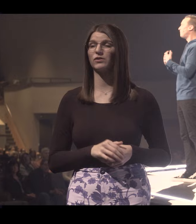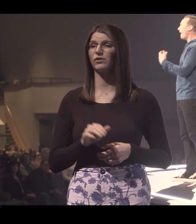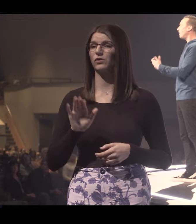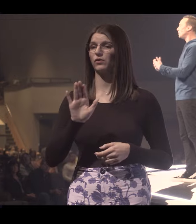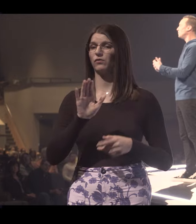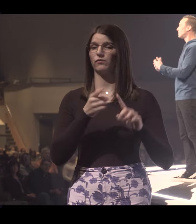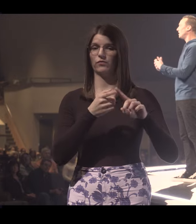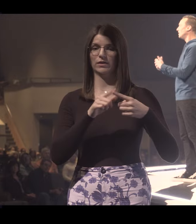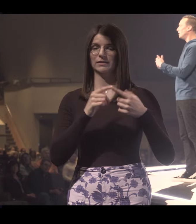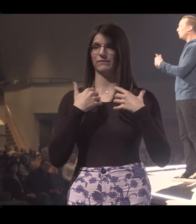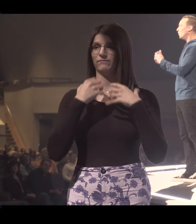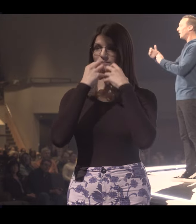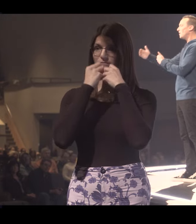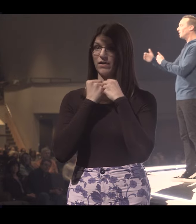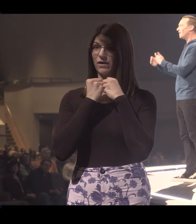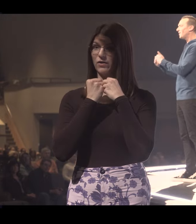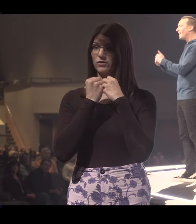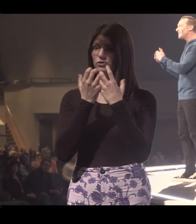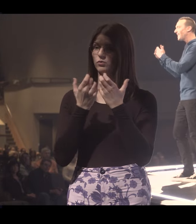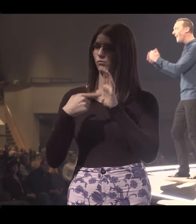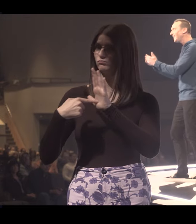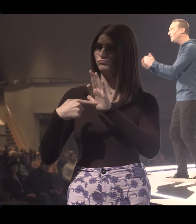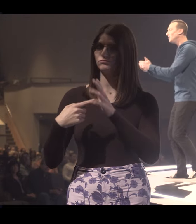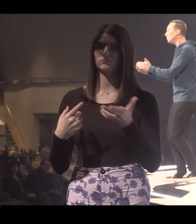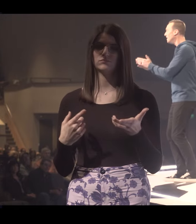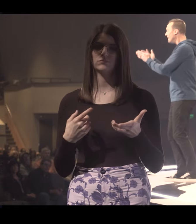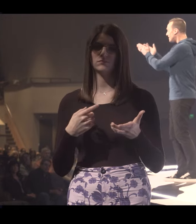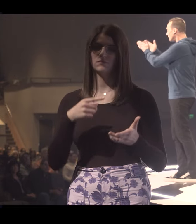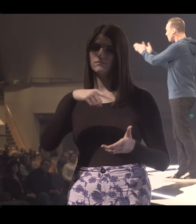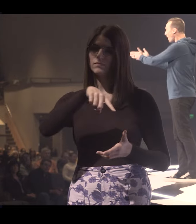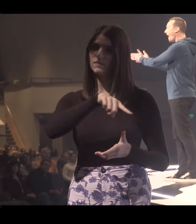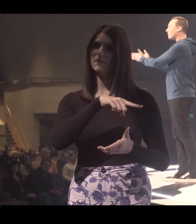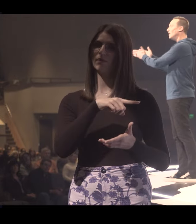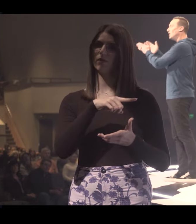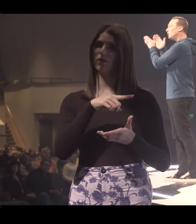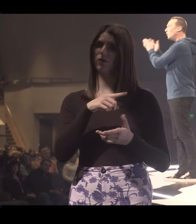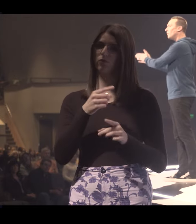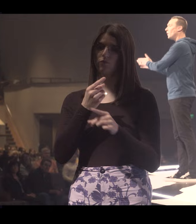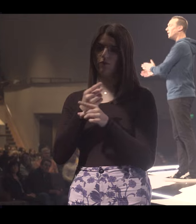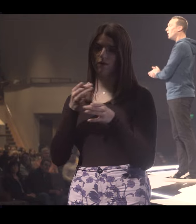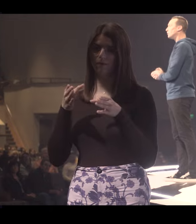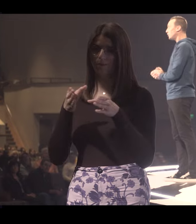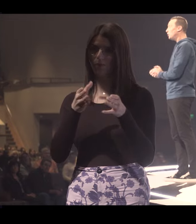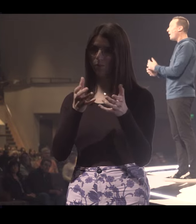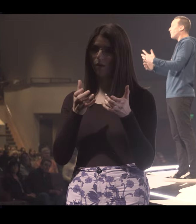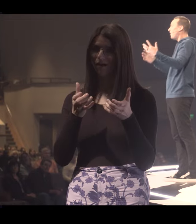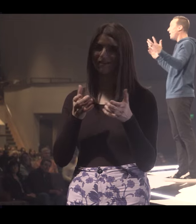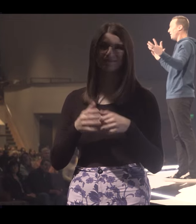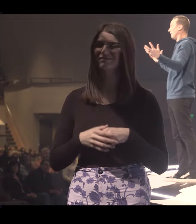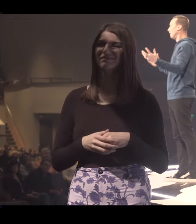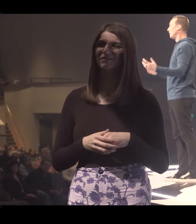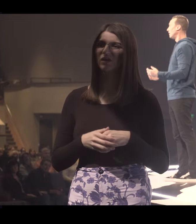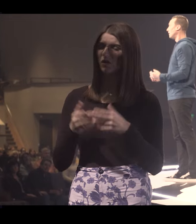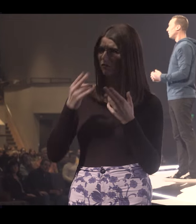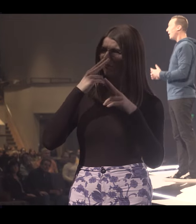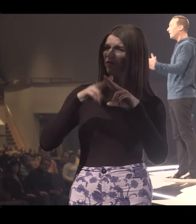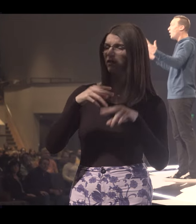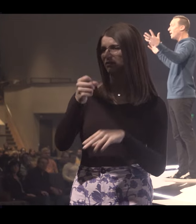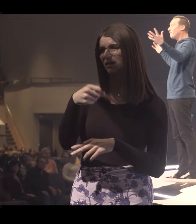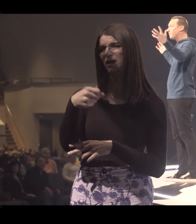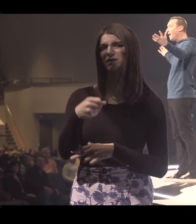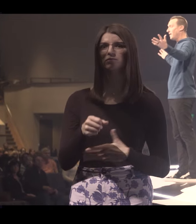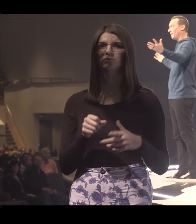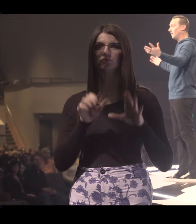Your friends don't have the values that you want to emulate. They're not taking you down the path you even want to go. Sure, you have fun.